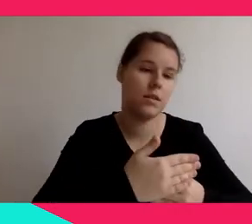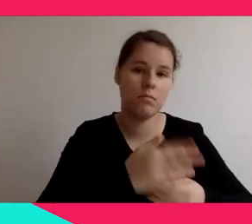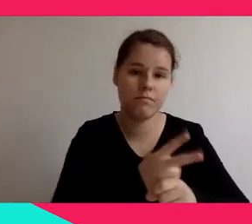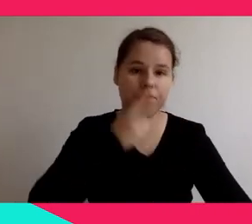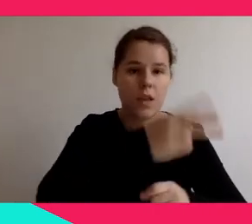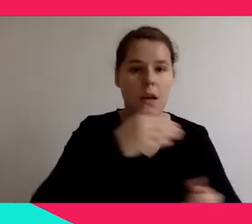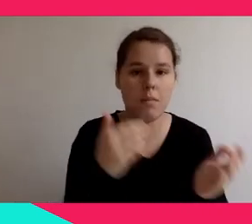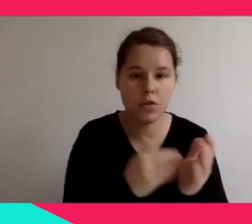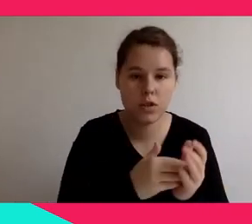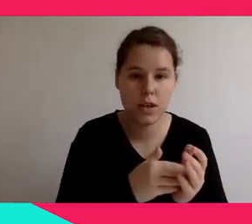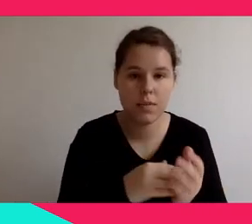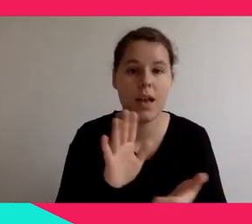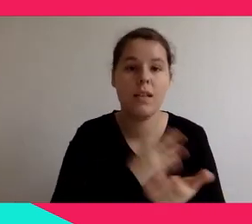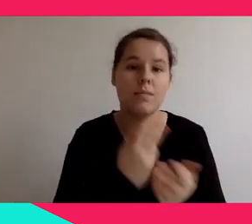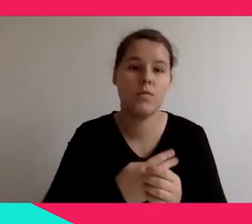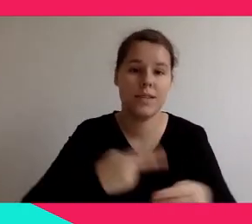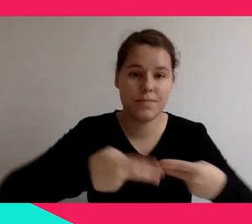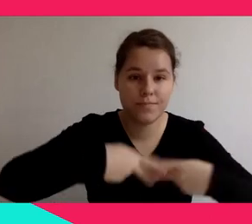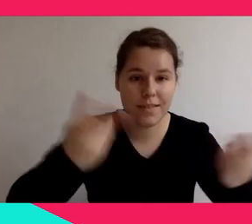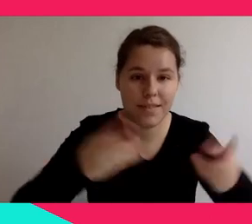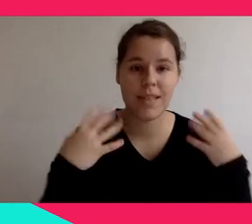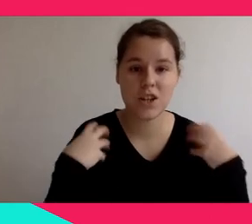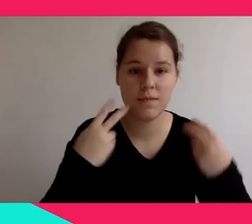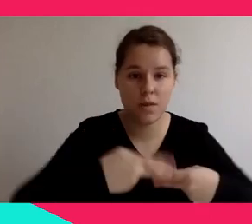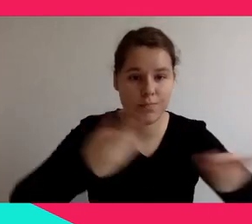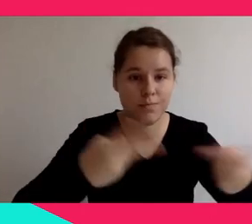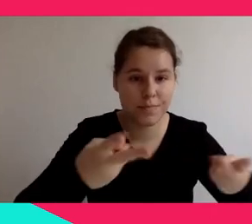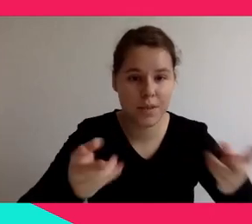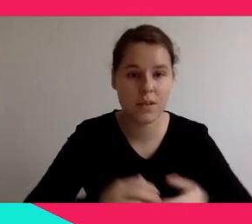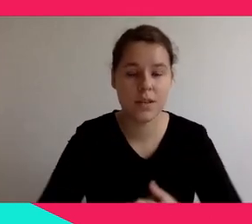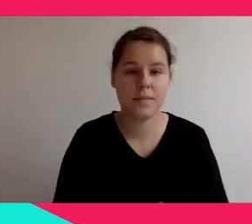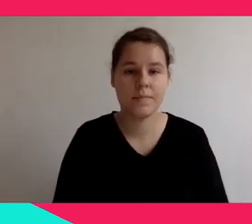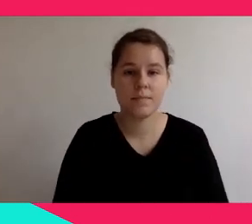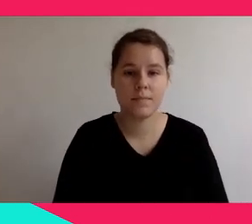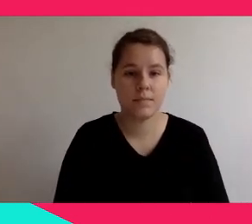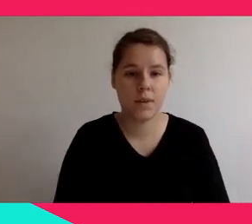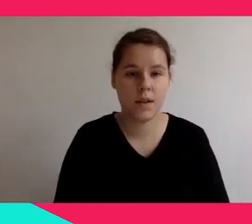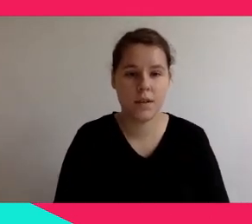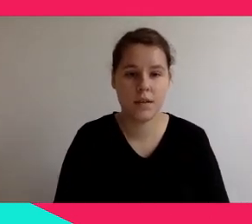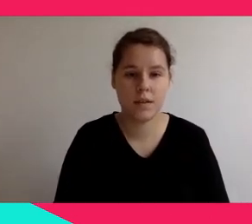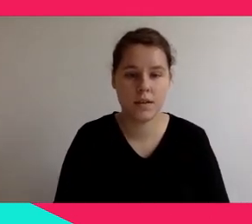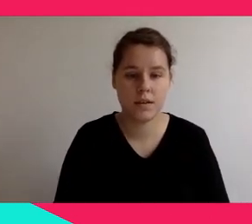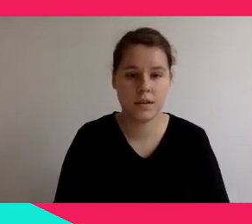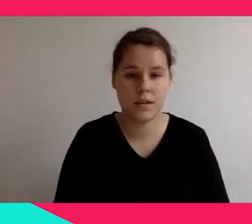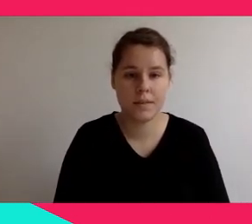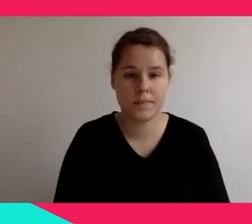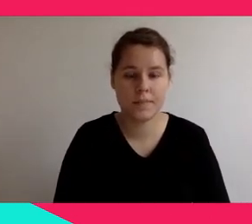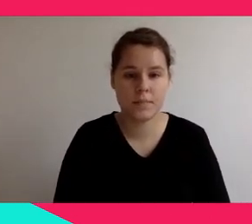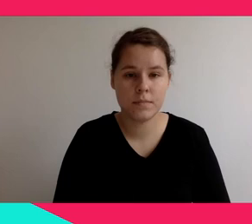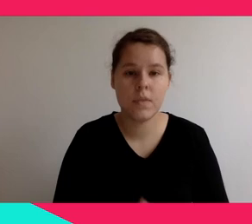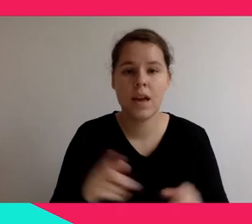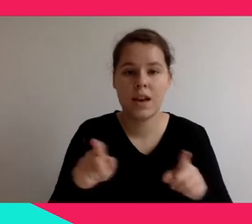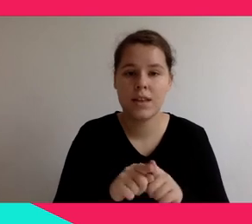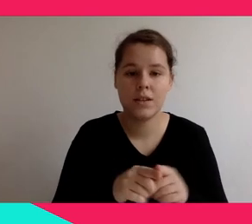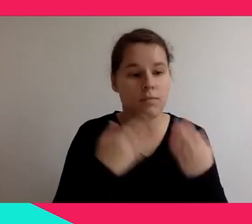I would say the video, but interact the interactions to the users directly. Exactly. So for